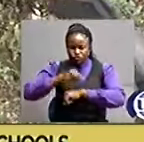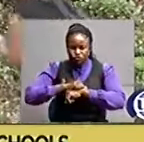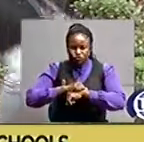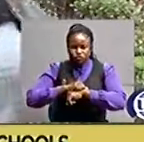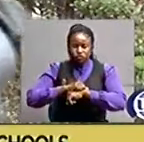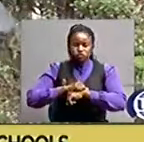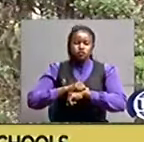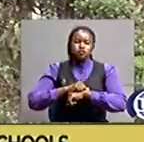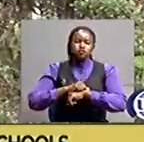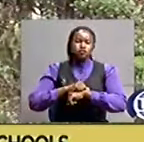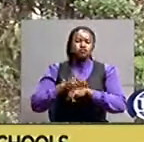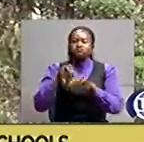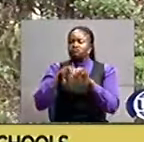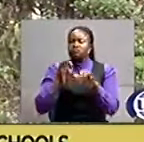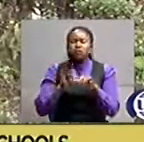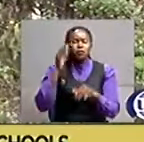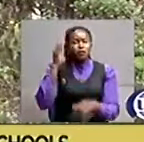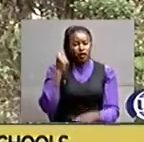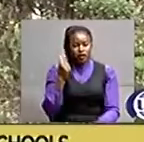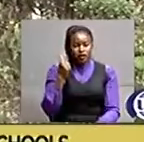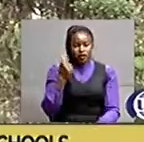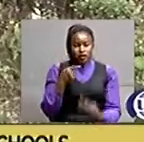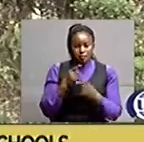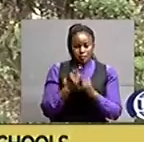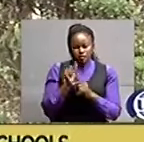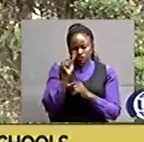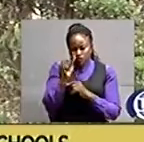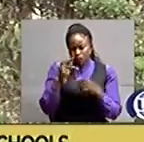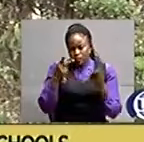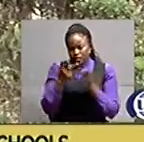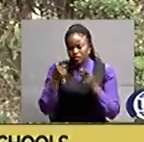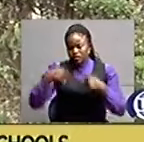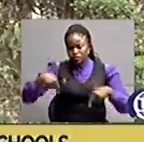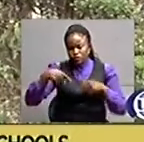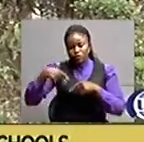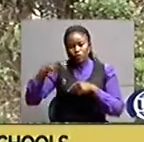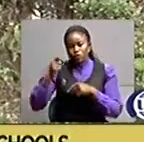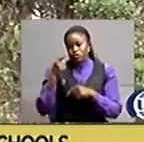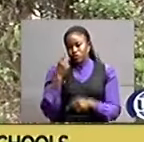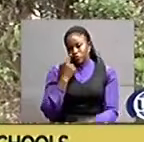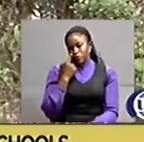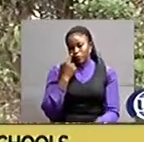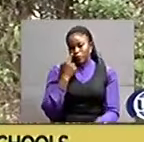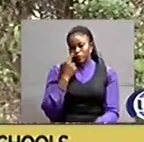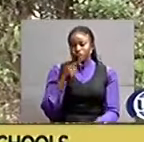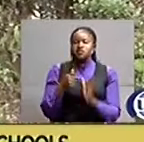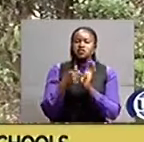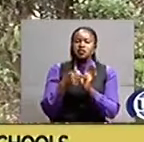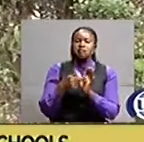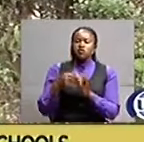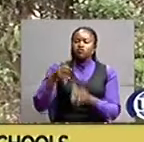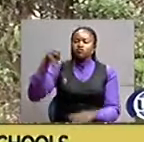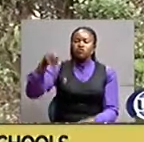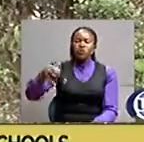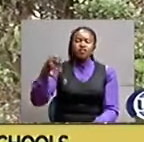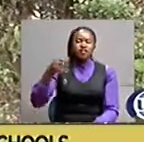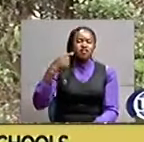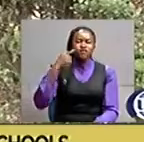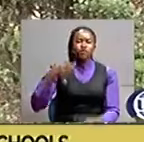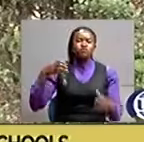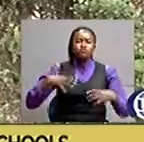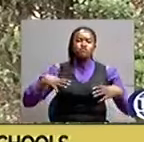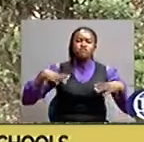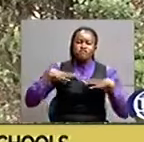find out why. But the few places we have gone to, we've found that the facilities, like toilets, are one of the issues